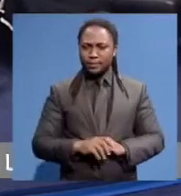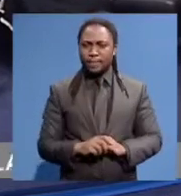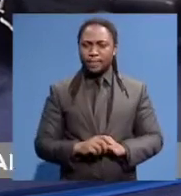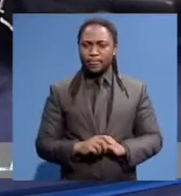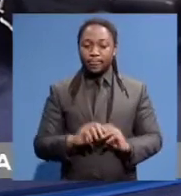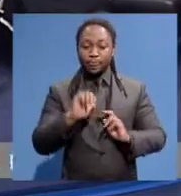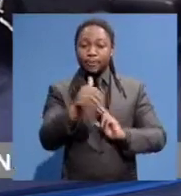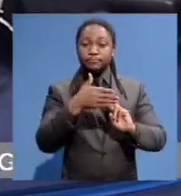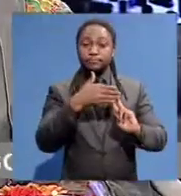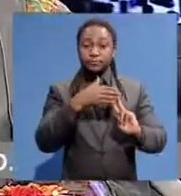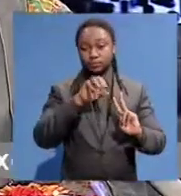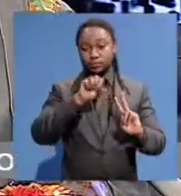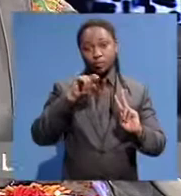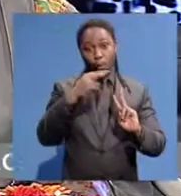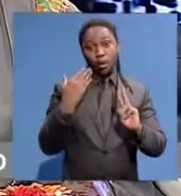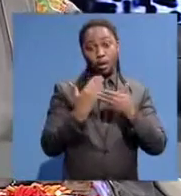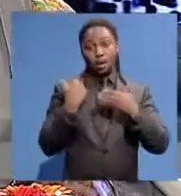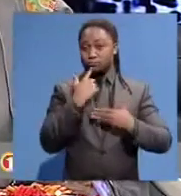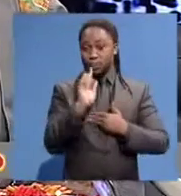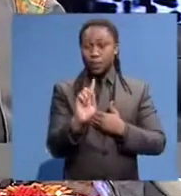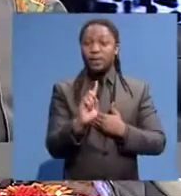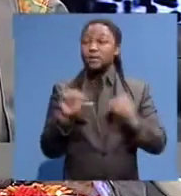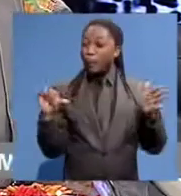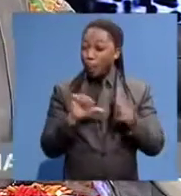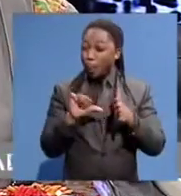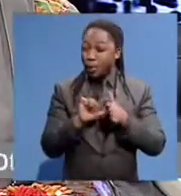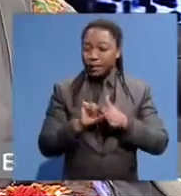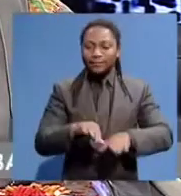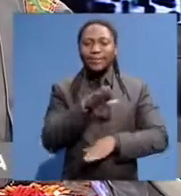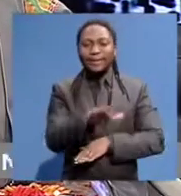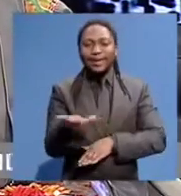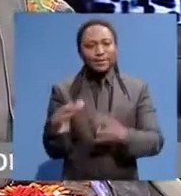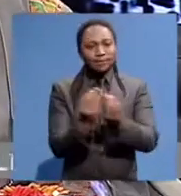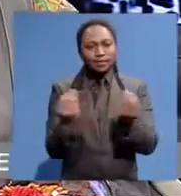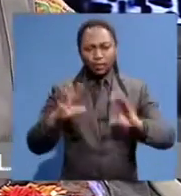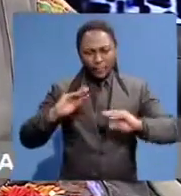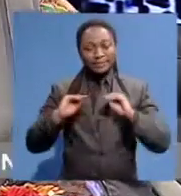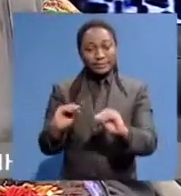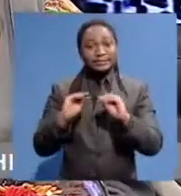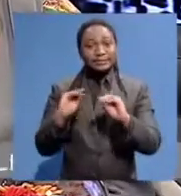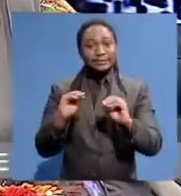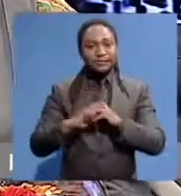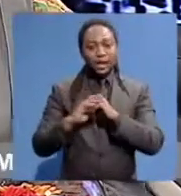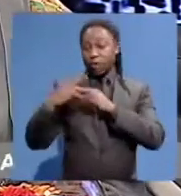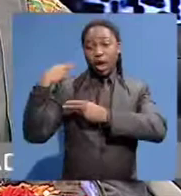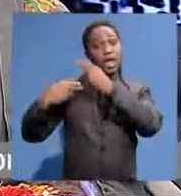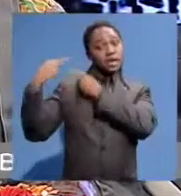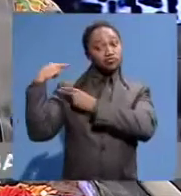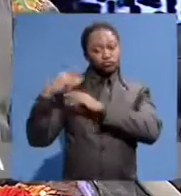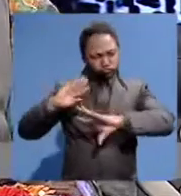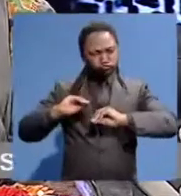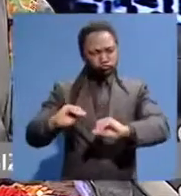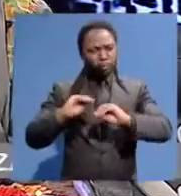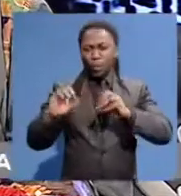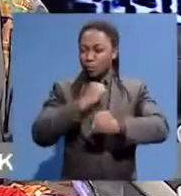saying just now, I think it's very important what we teach our children too, you know? And the history we teach our children, that we don't forget,